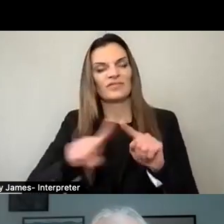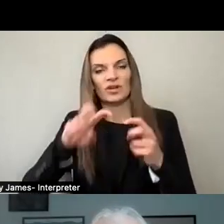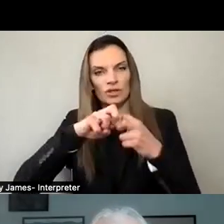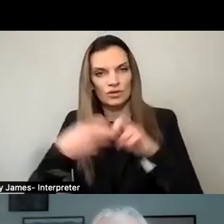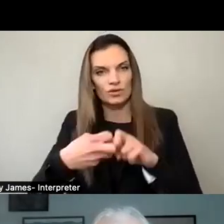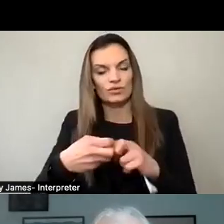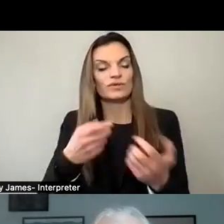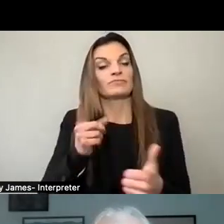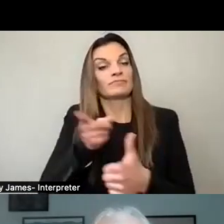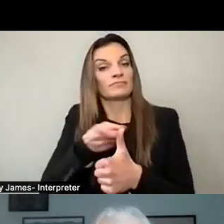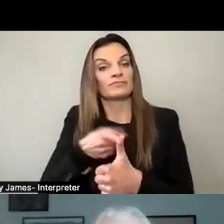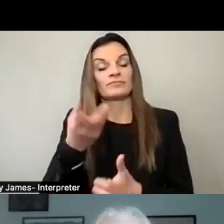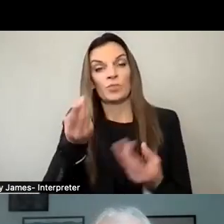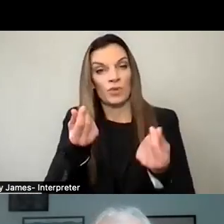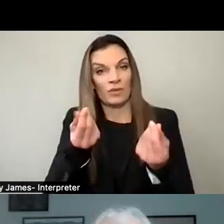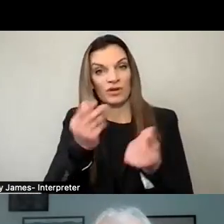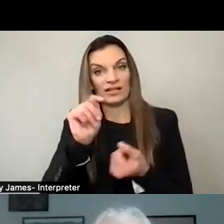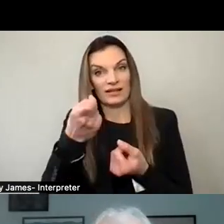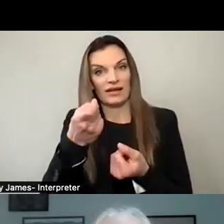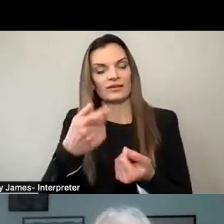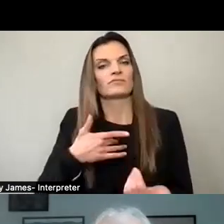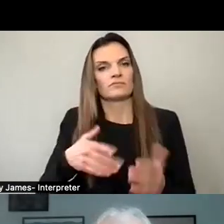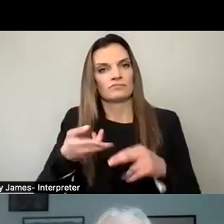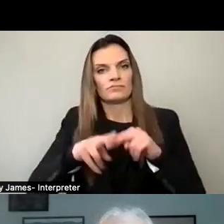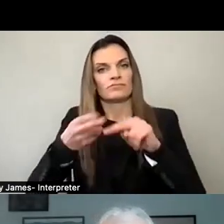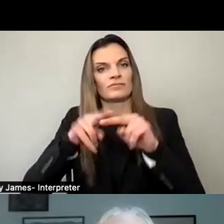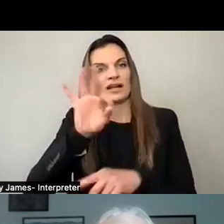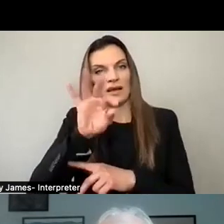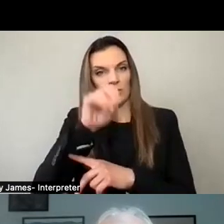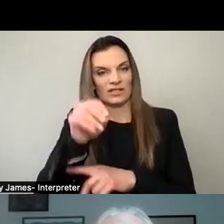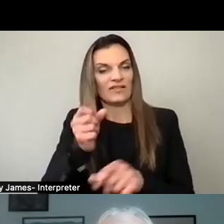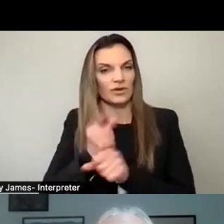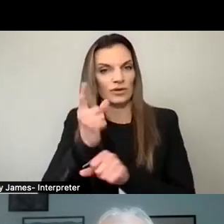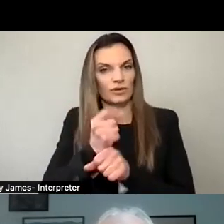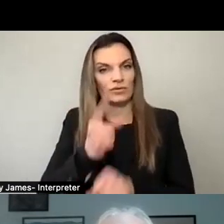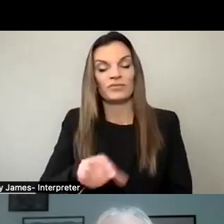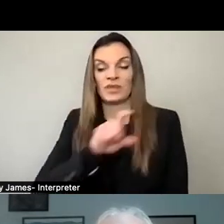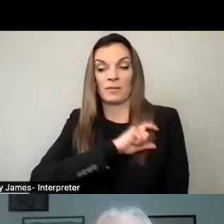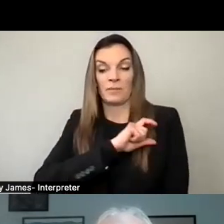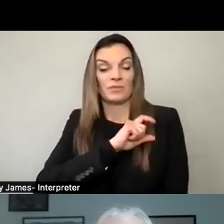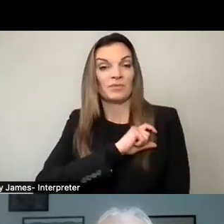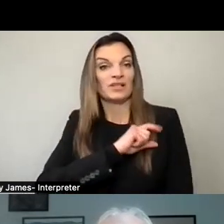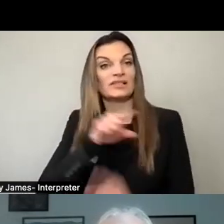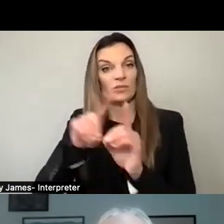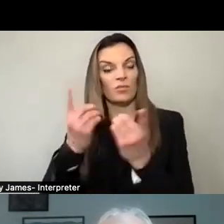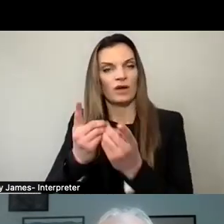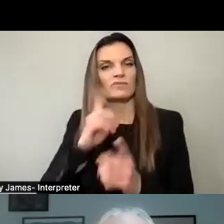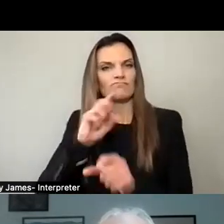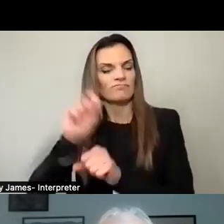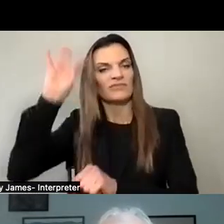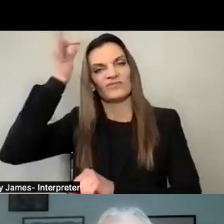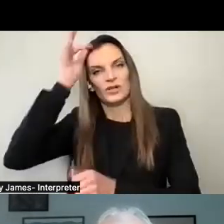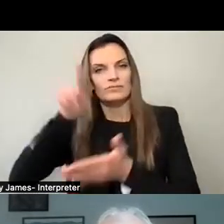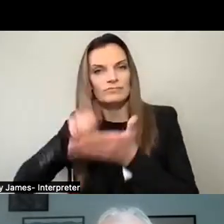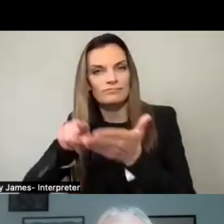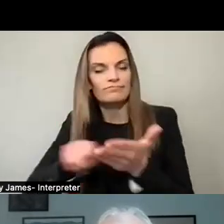Property taxes were increasing at a rate of 9% per year. Our police department was under federal investigation. The